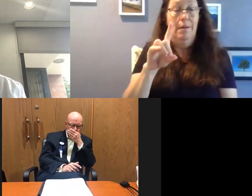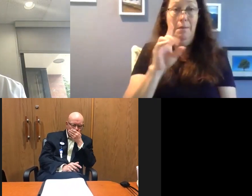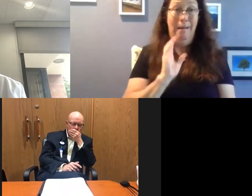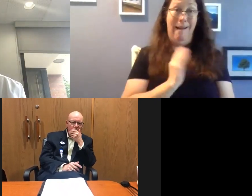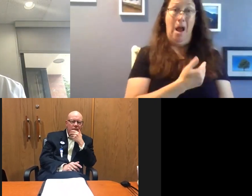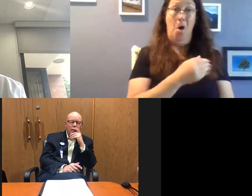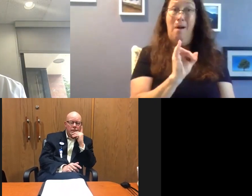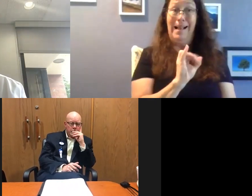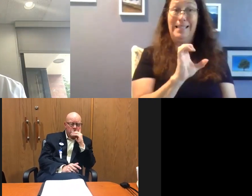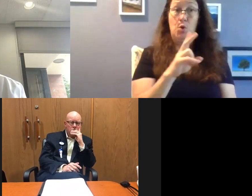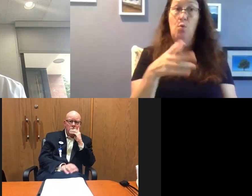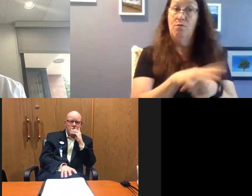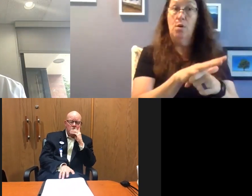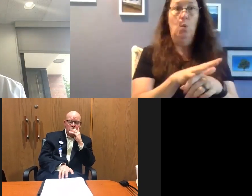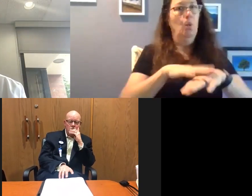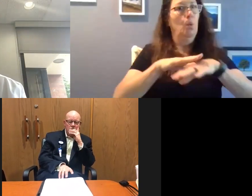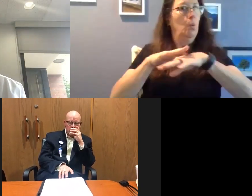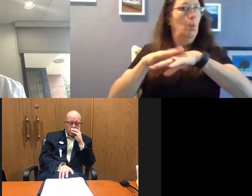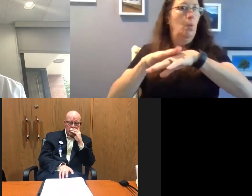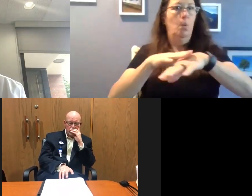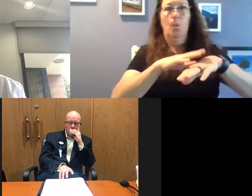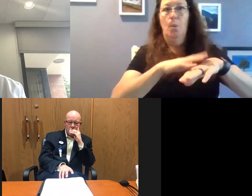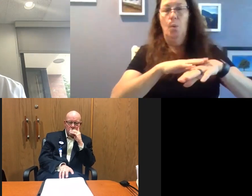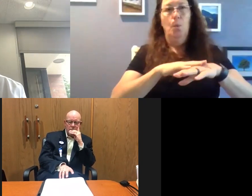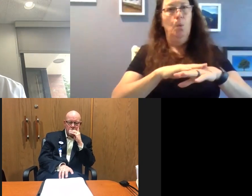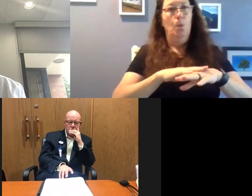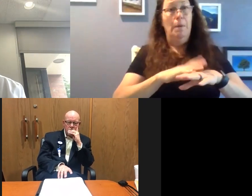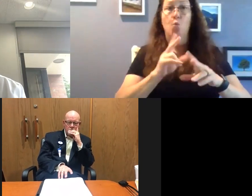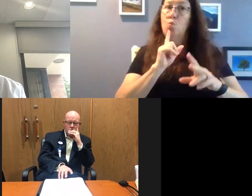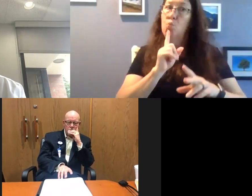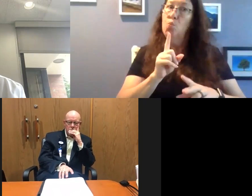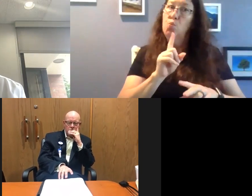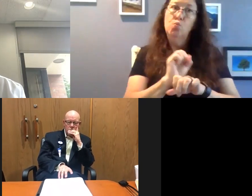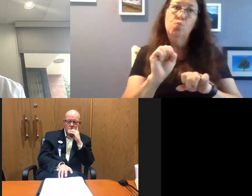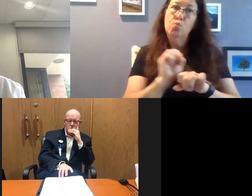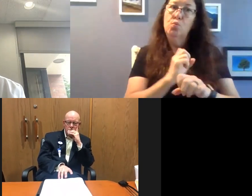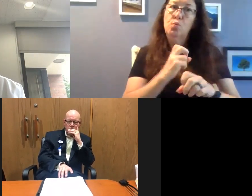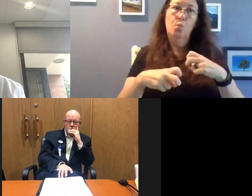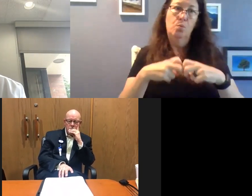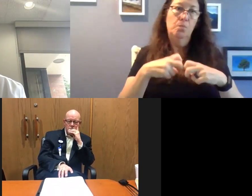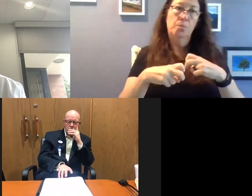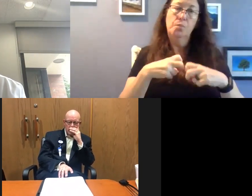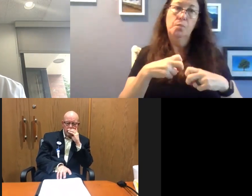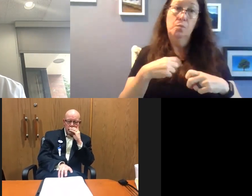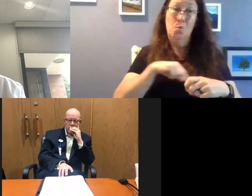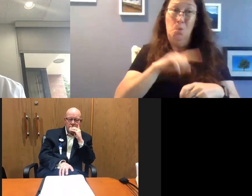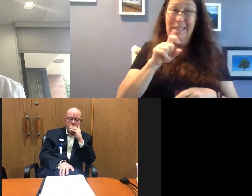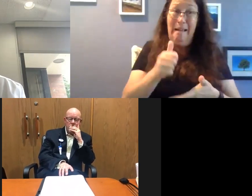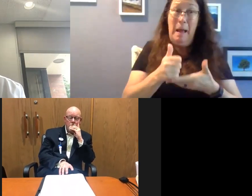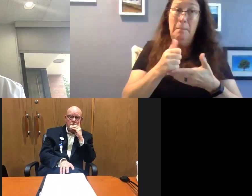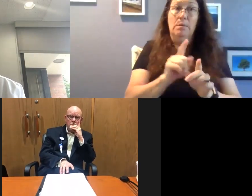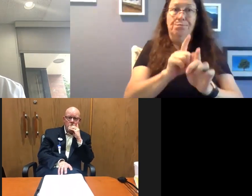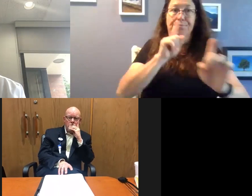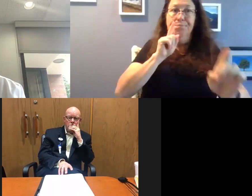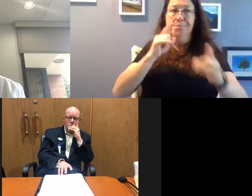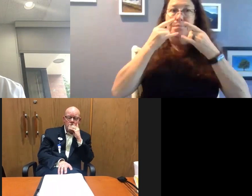this is a warning sign. And this is a sign of a problem for the community that we really need your help in social distancing and